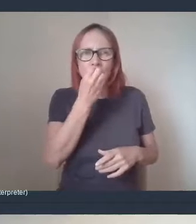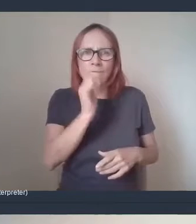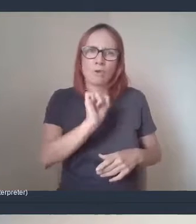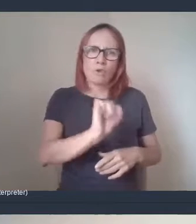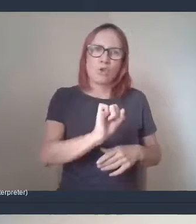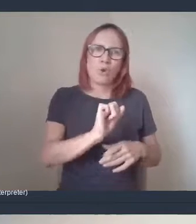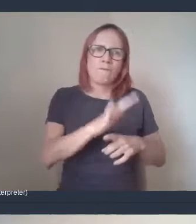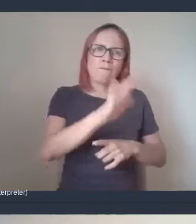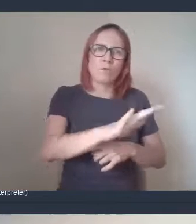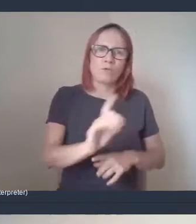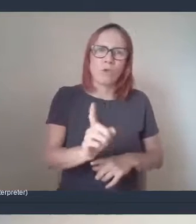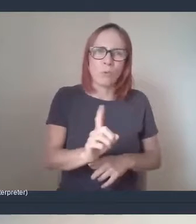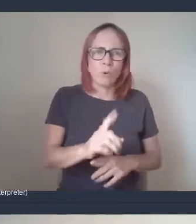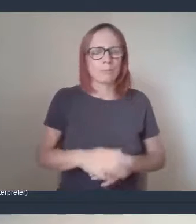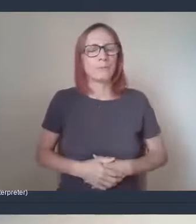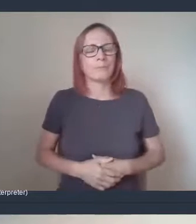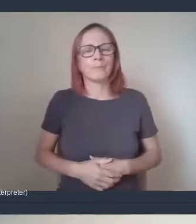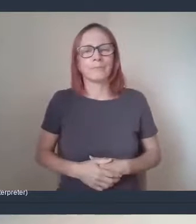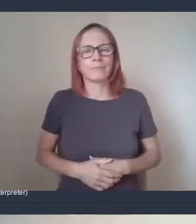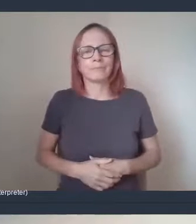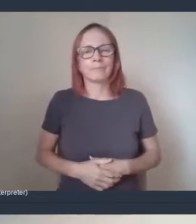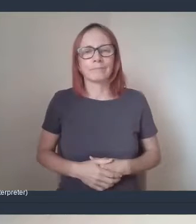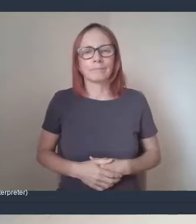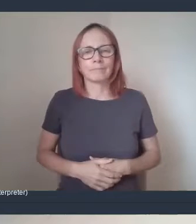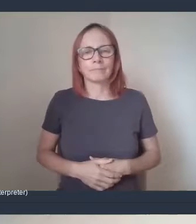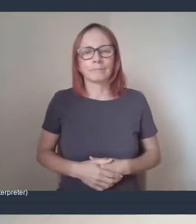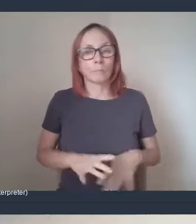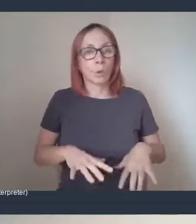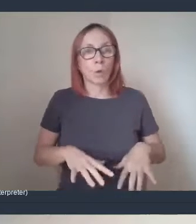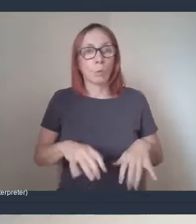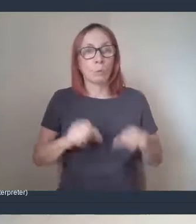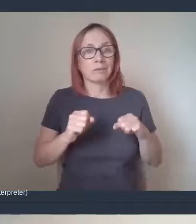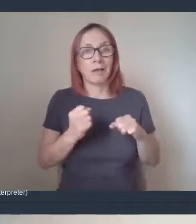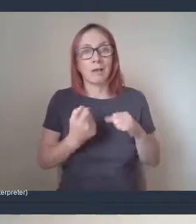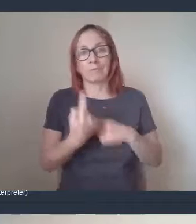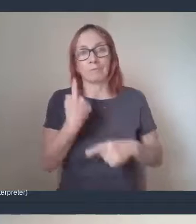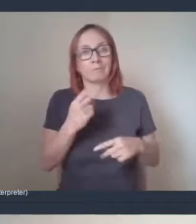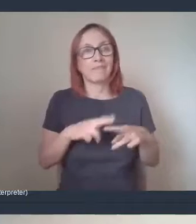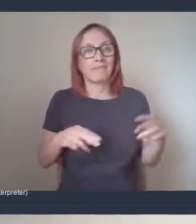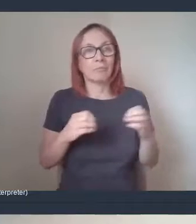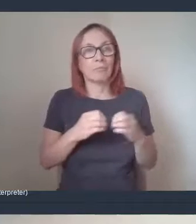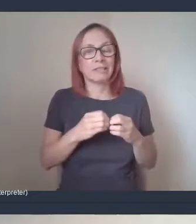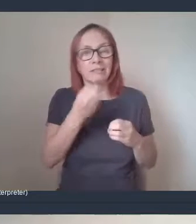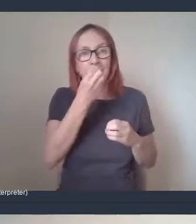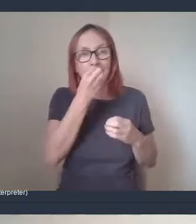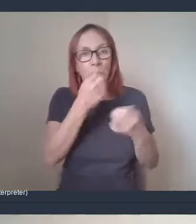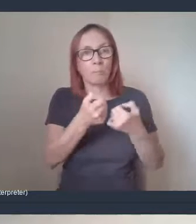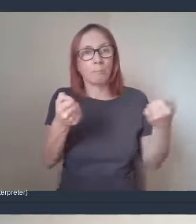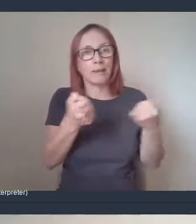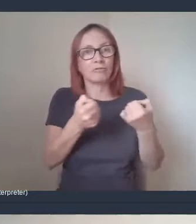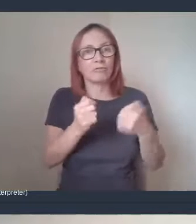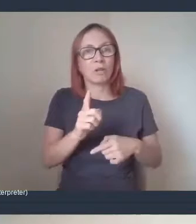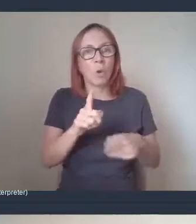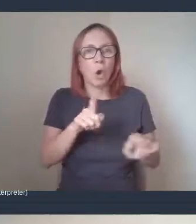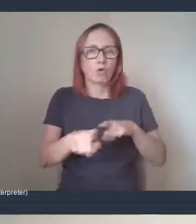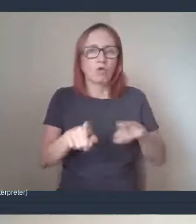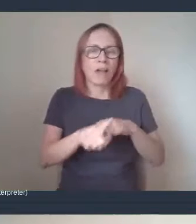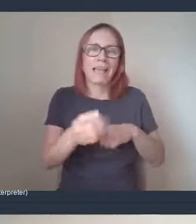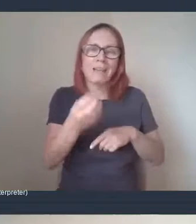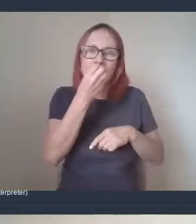So we started at the pantry in February with the main ethos of reducing food waste